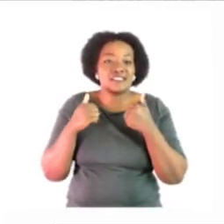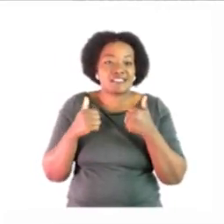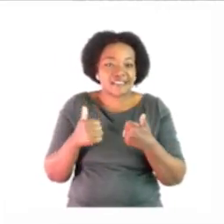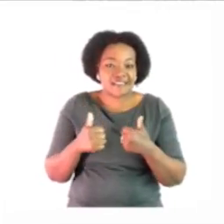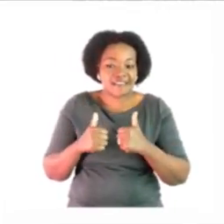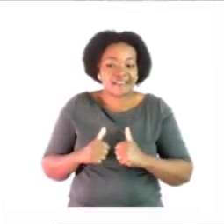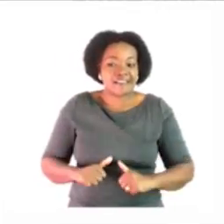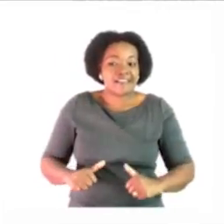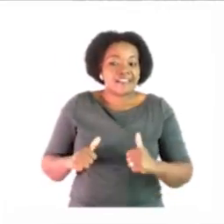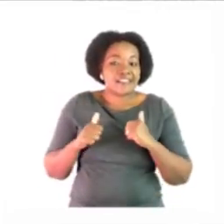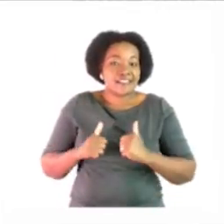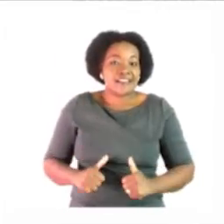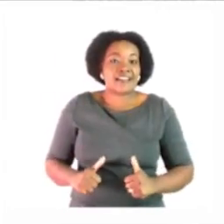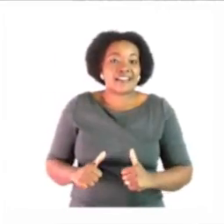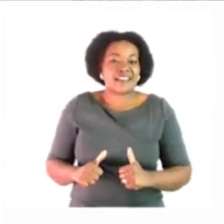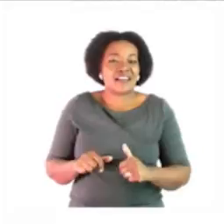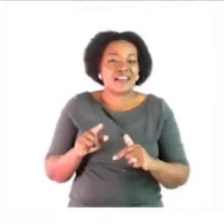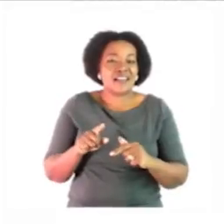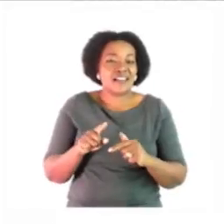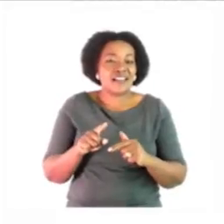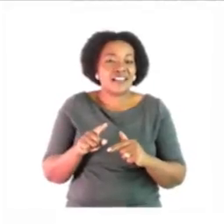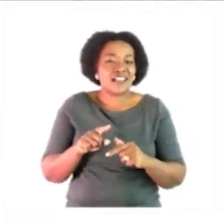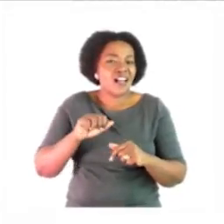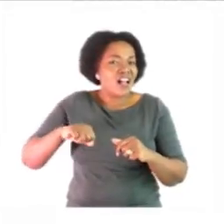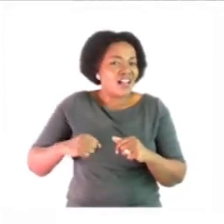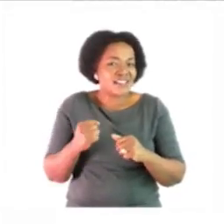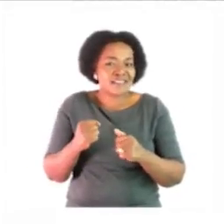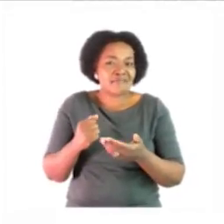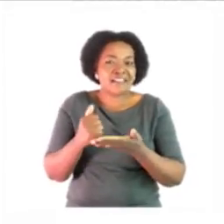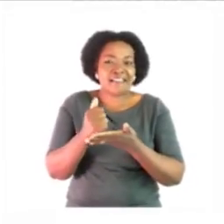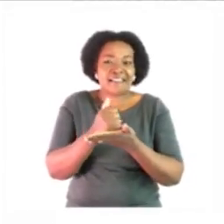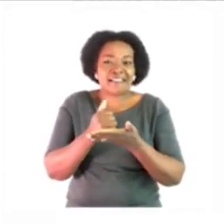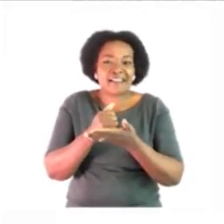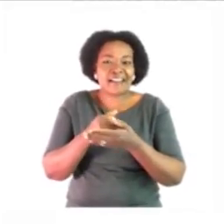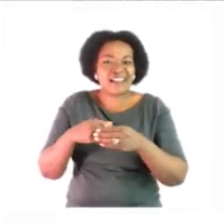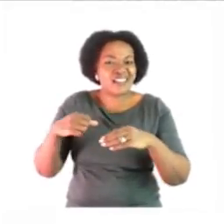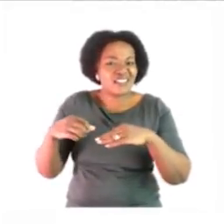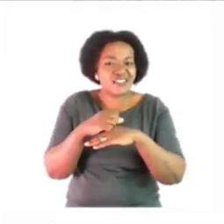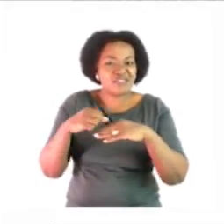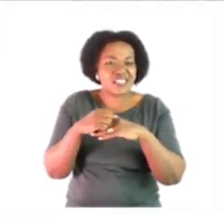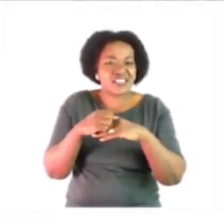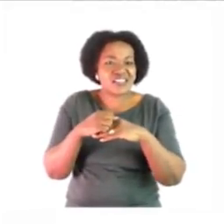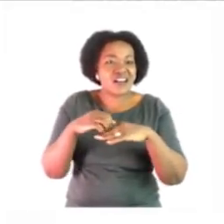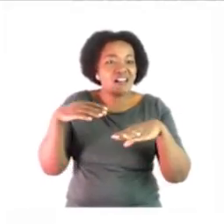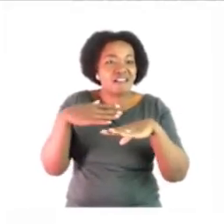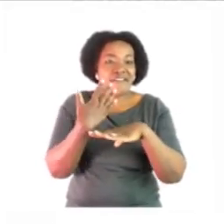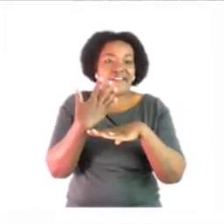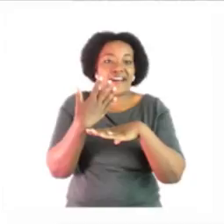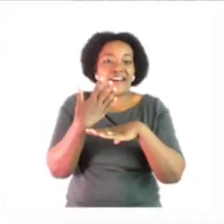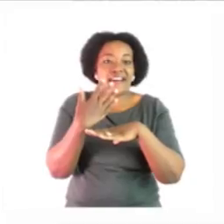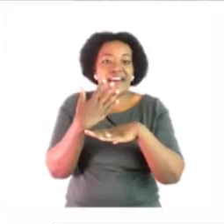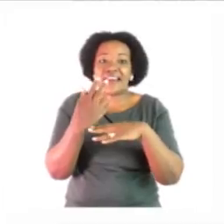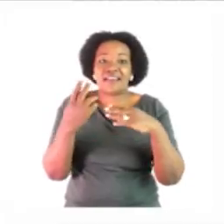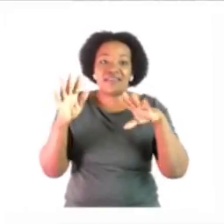husband does the washing and ironing on friday nights she goes out for a meal with her